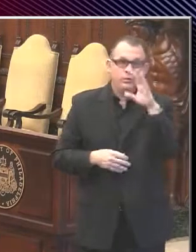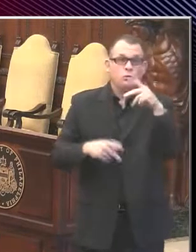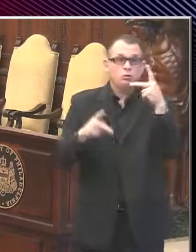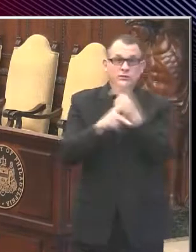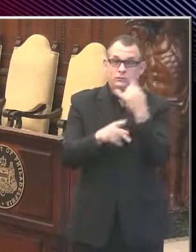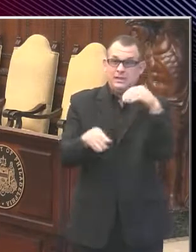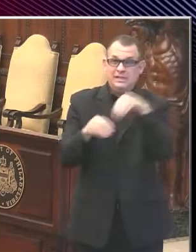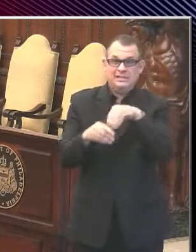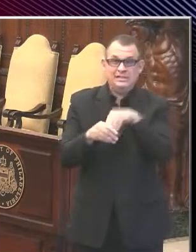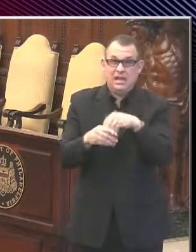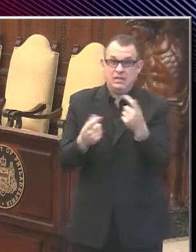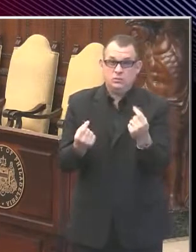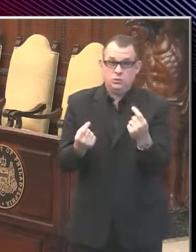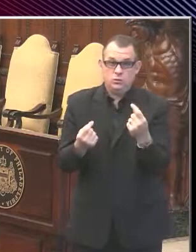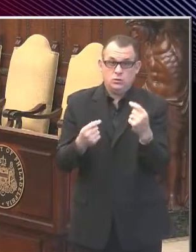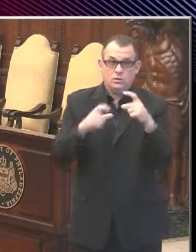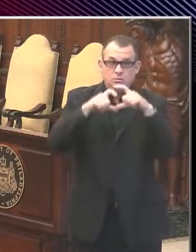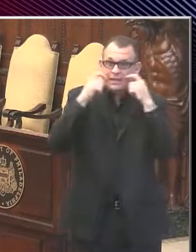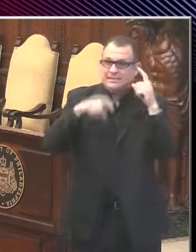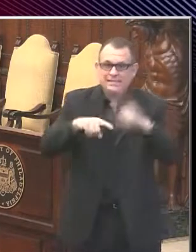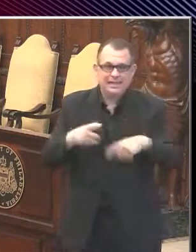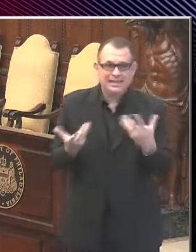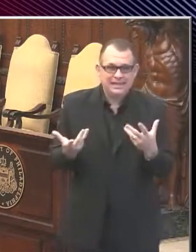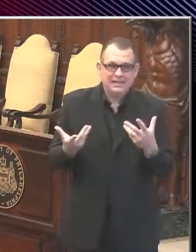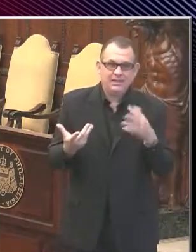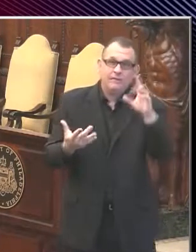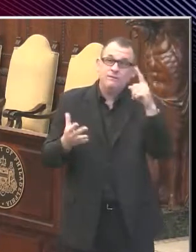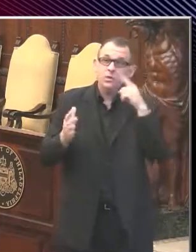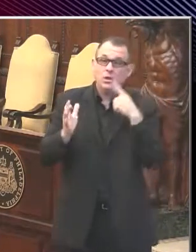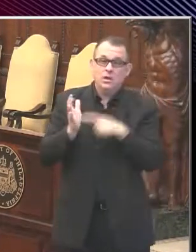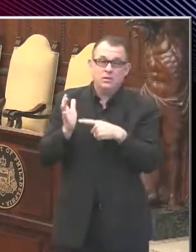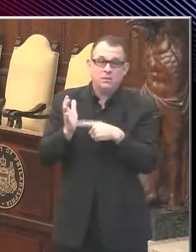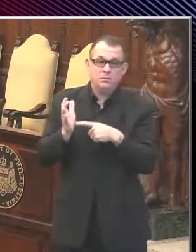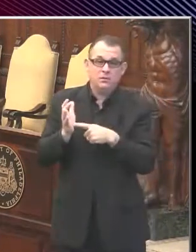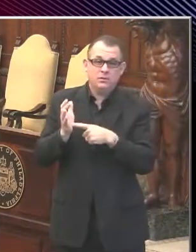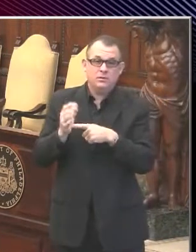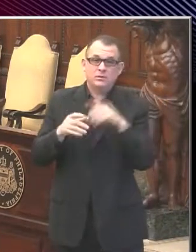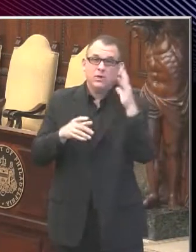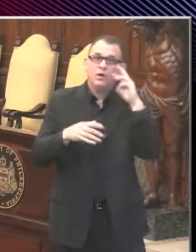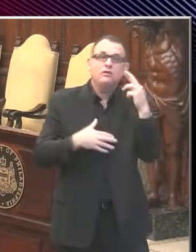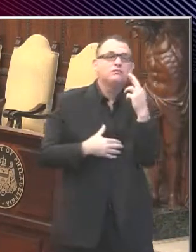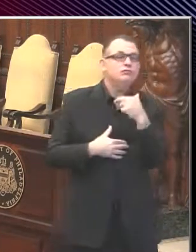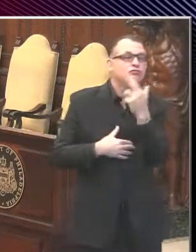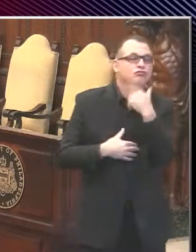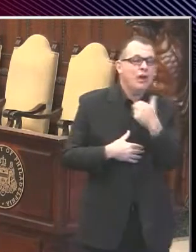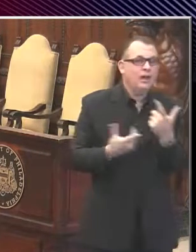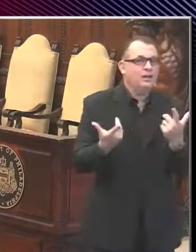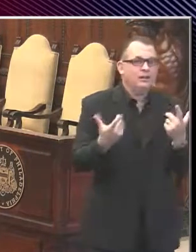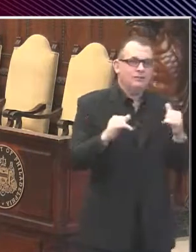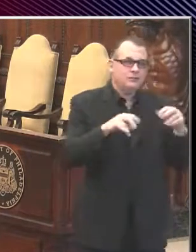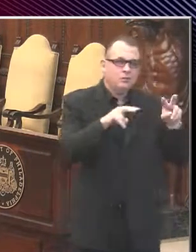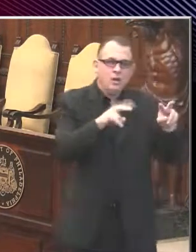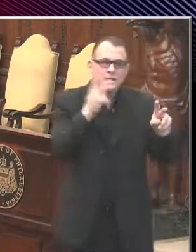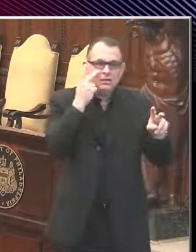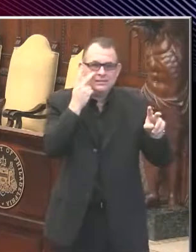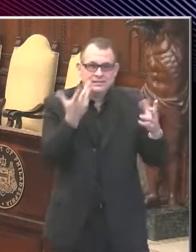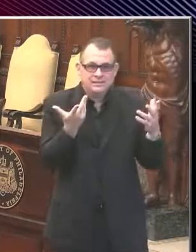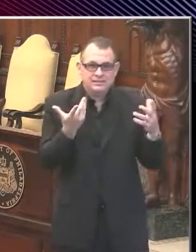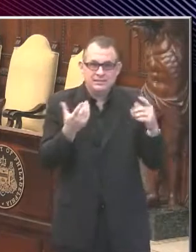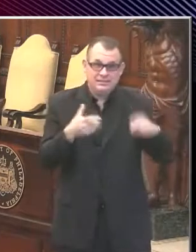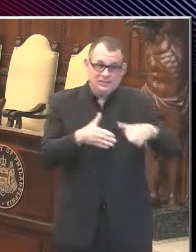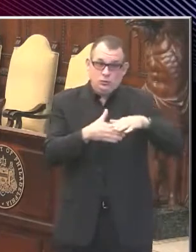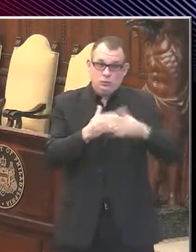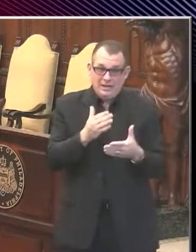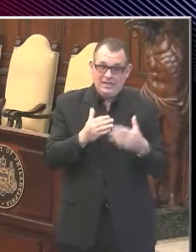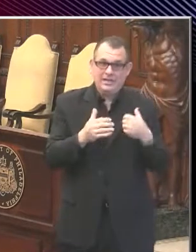where mask use is not practical, such as indoor dining and restaurants. We will be monitoring the epidemic over the weekend. We're going to be discussing this for businesses